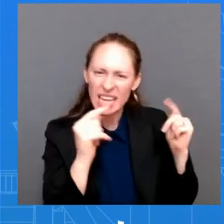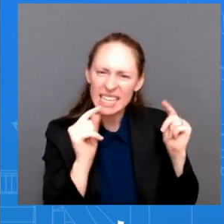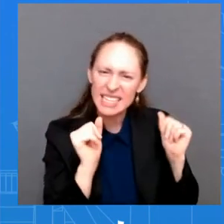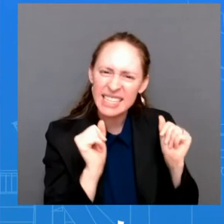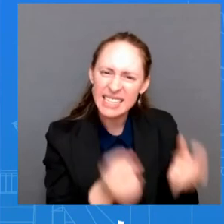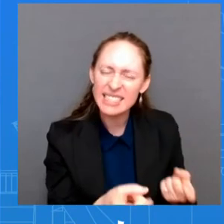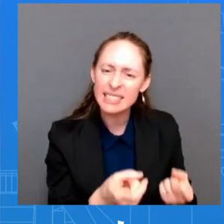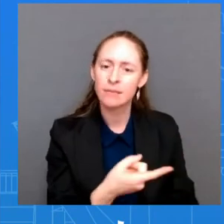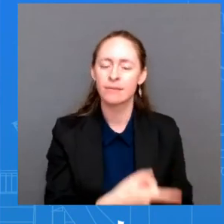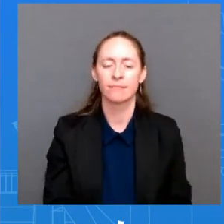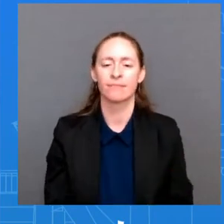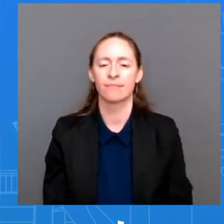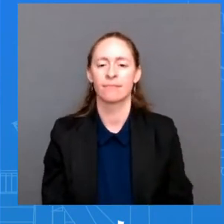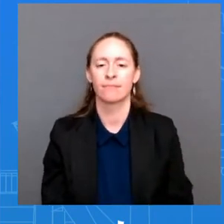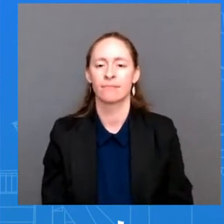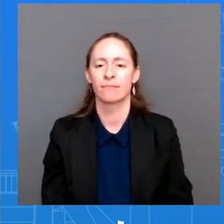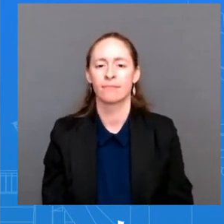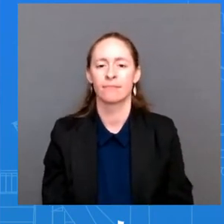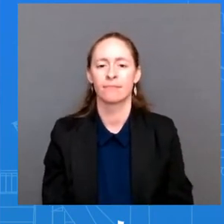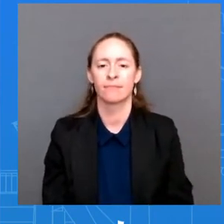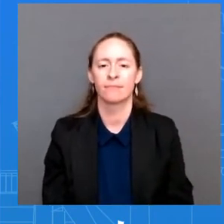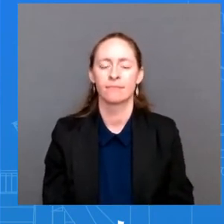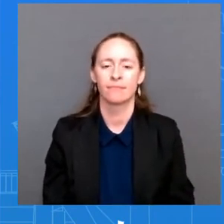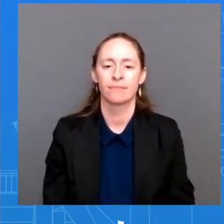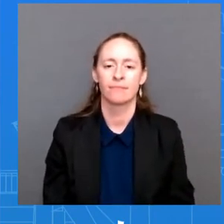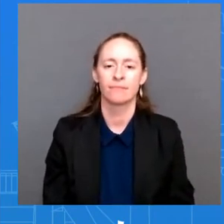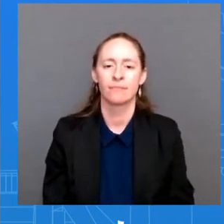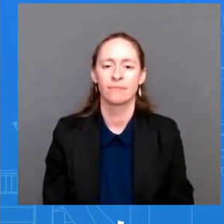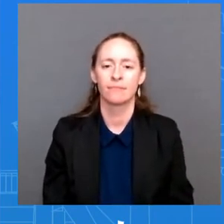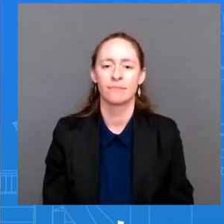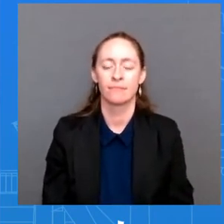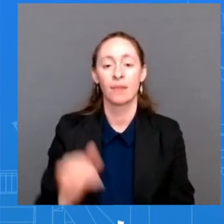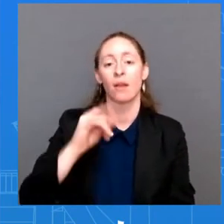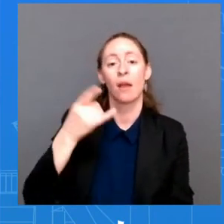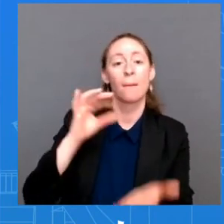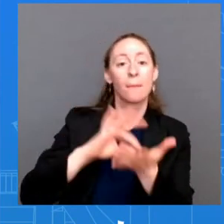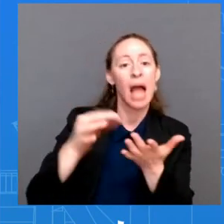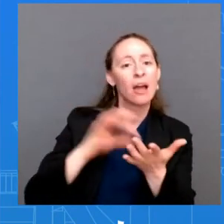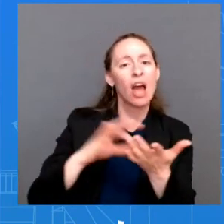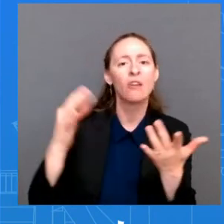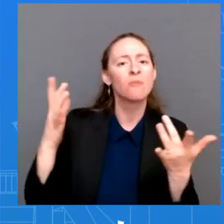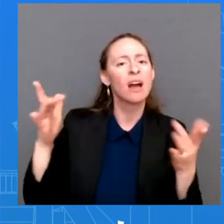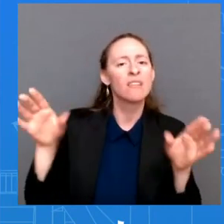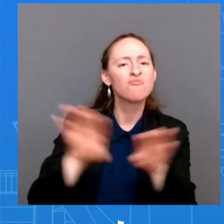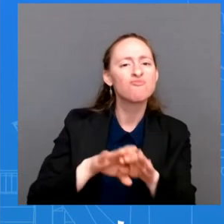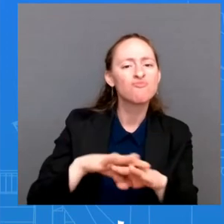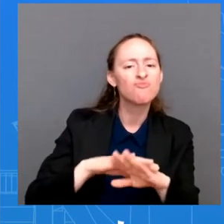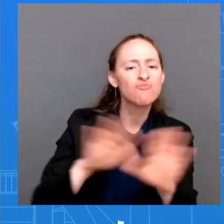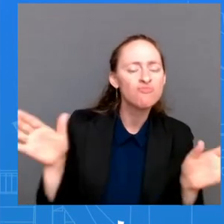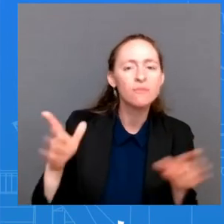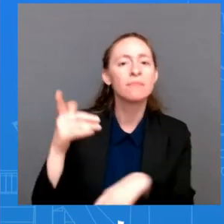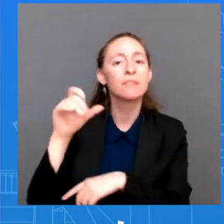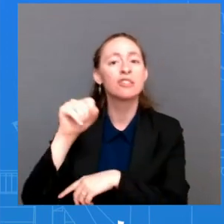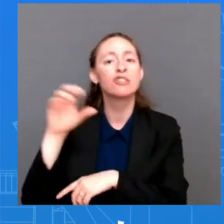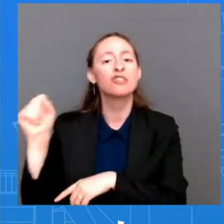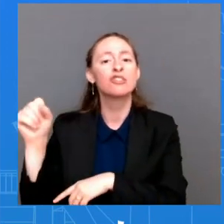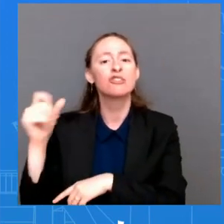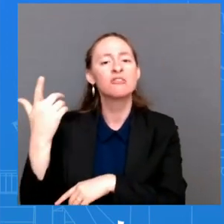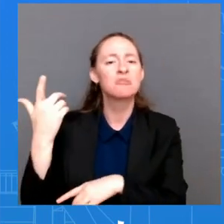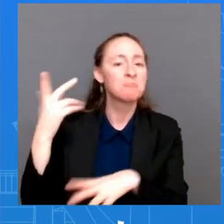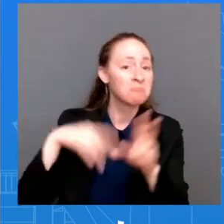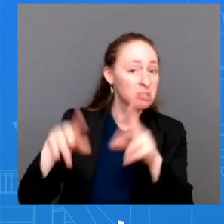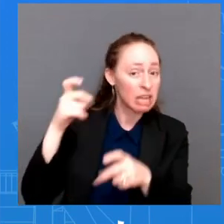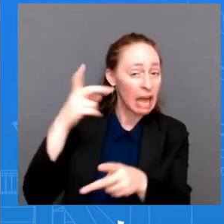medicare and sunsetting uh also um social security after five years and that's how they